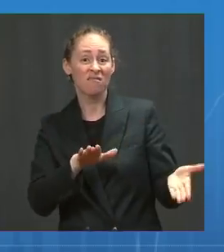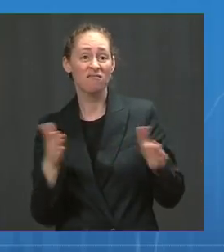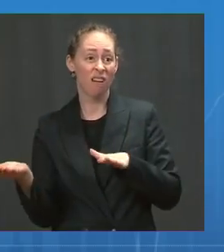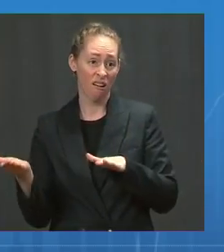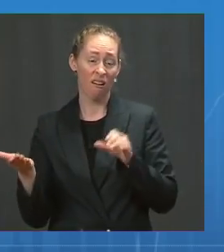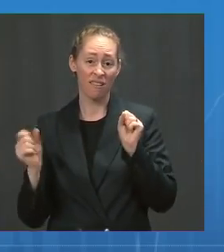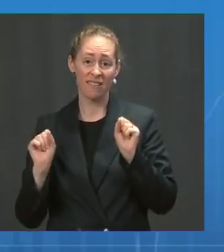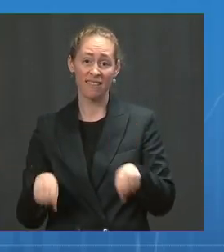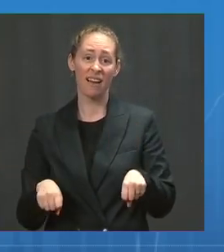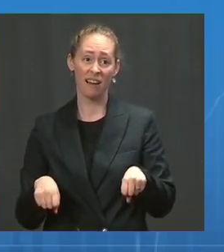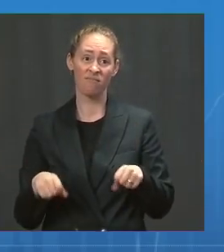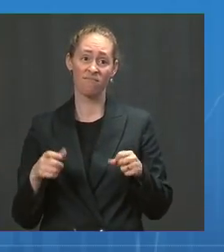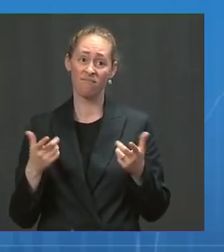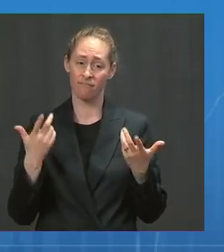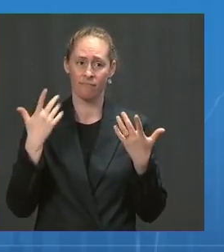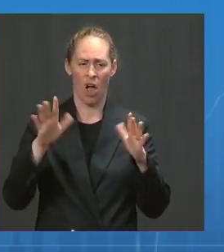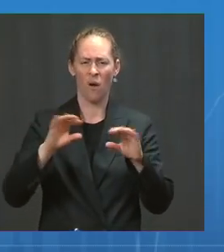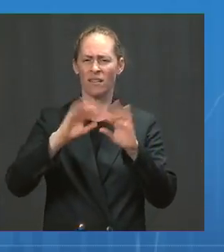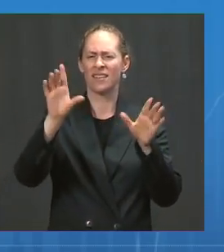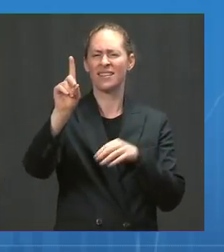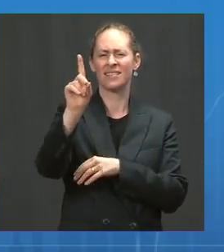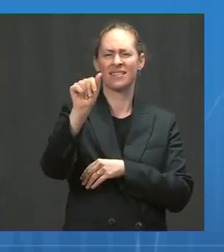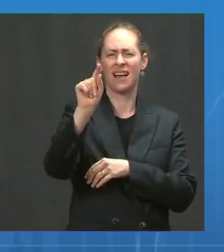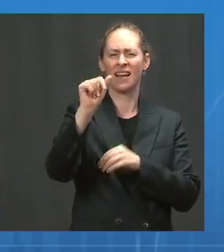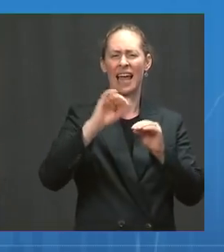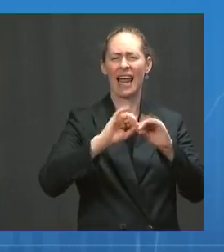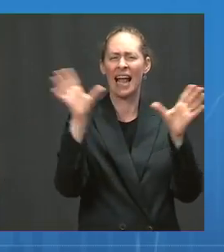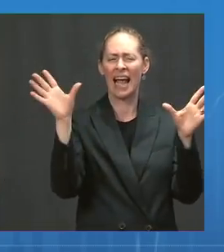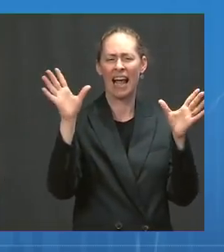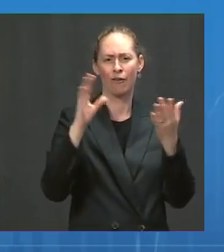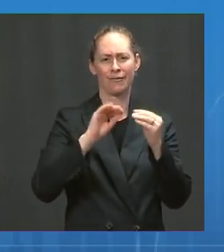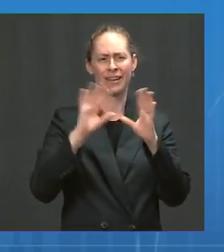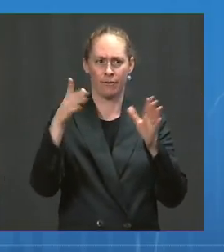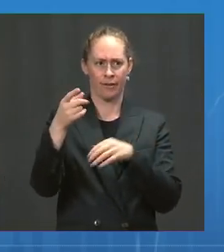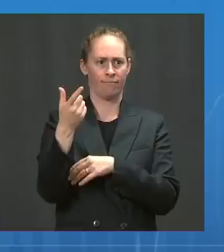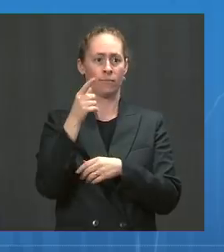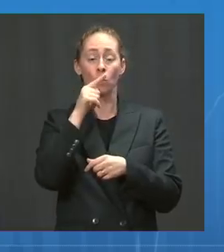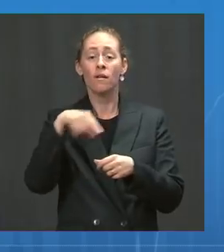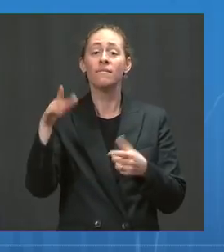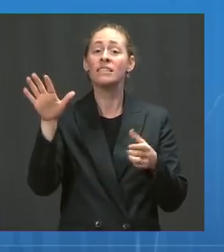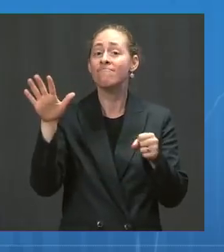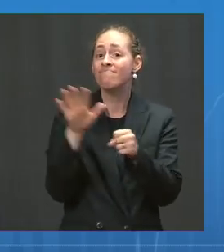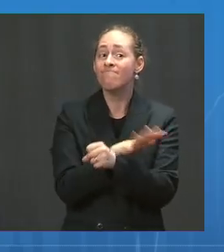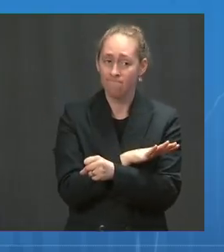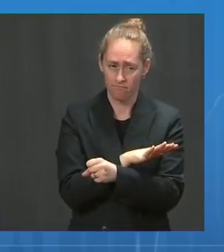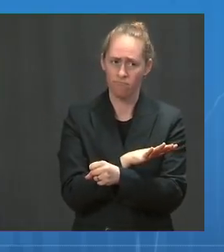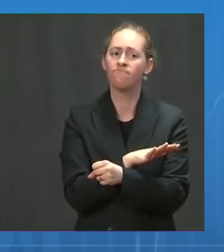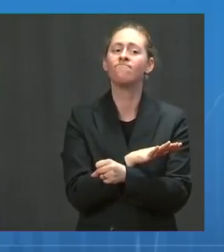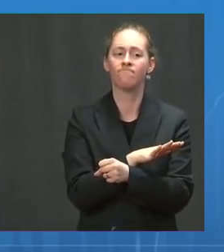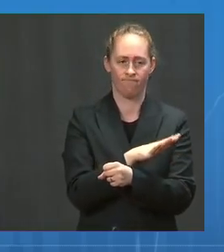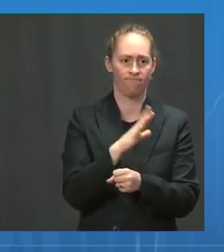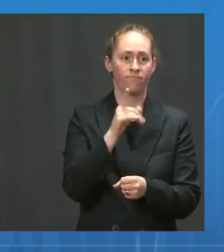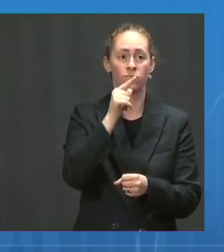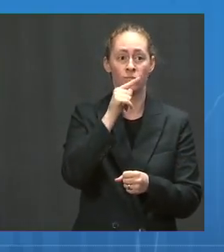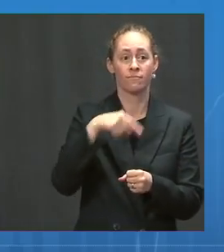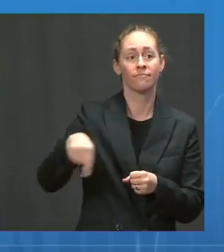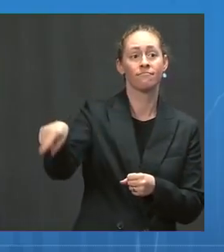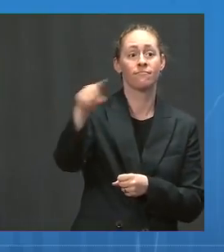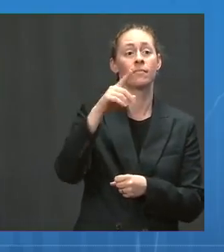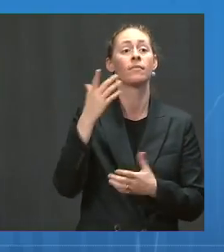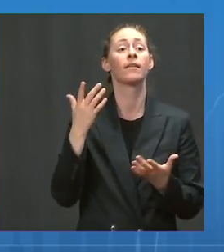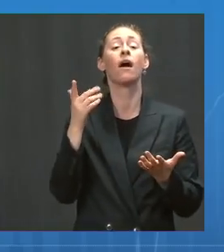it in the data. Unvaccinated Americans account for virtually all recent COVID-19 hospitalizations and deaths.